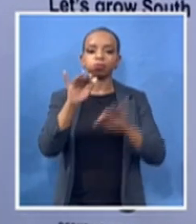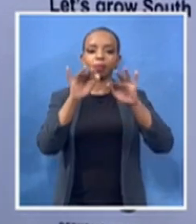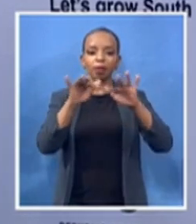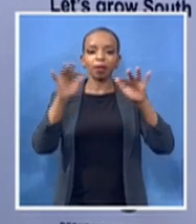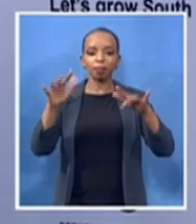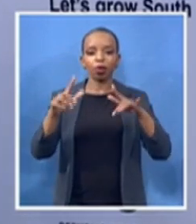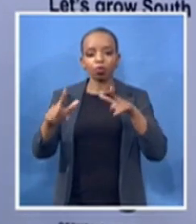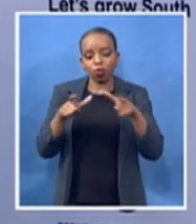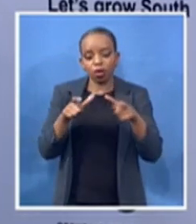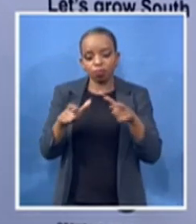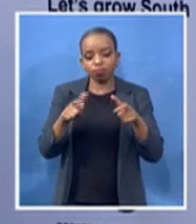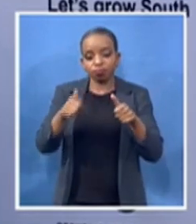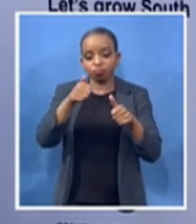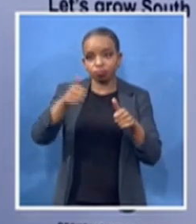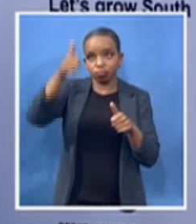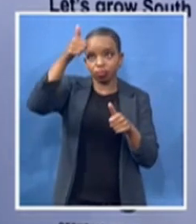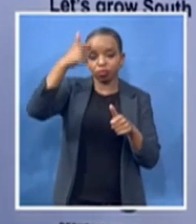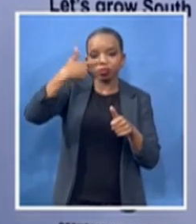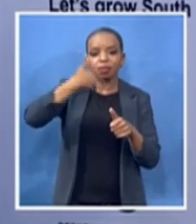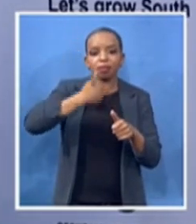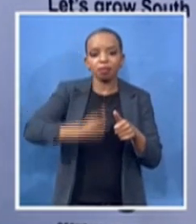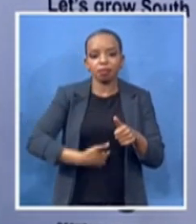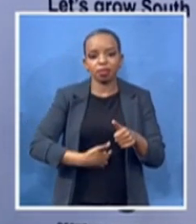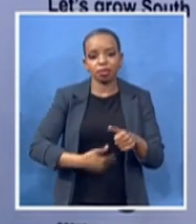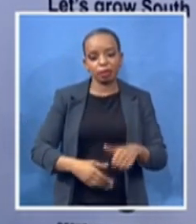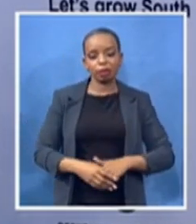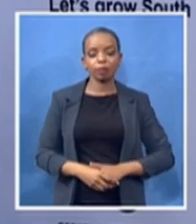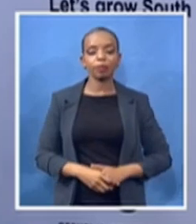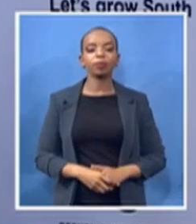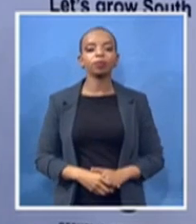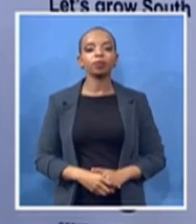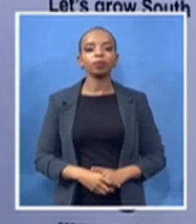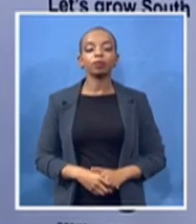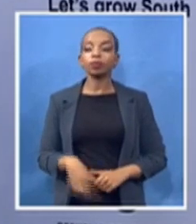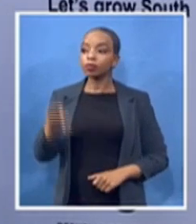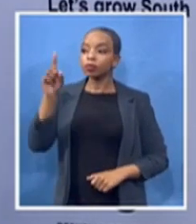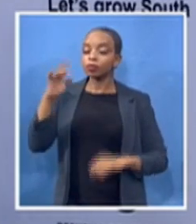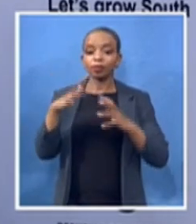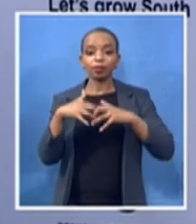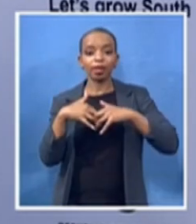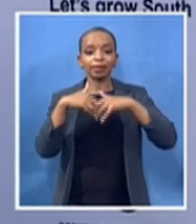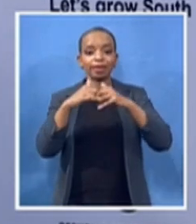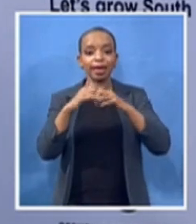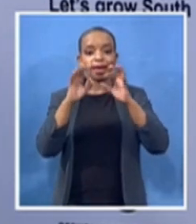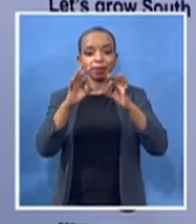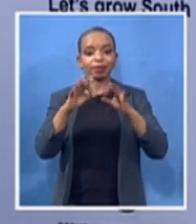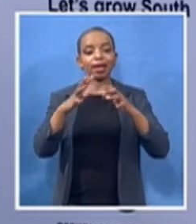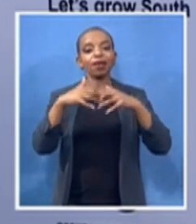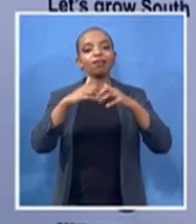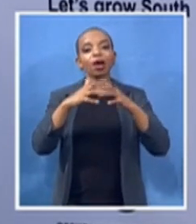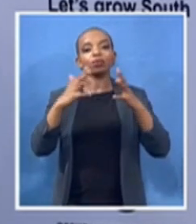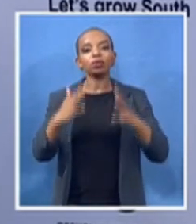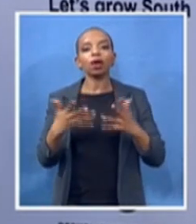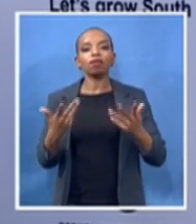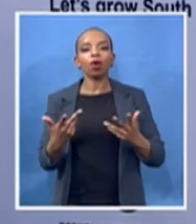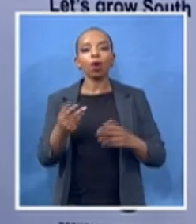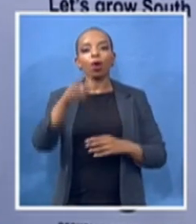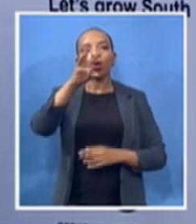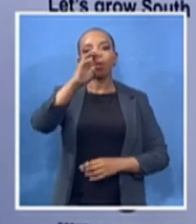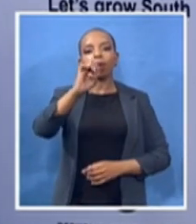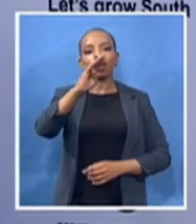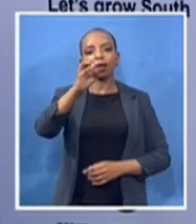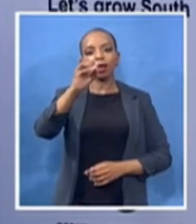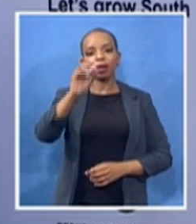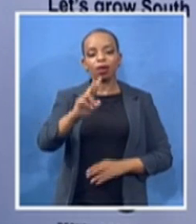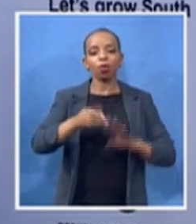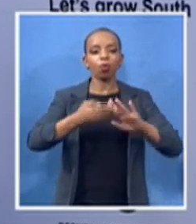she established and was a founder of the wilberforce community which is part of the amy church in everton in all that